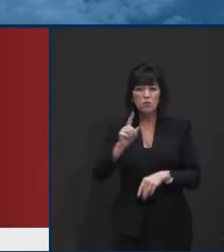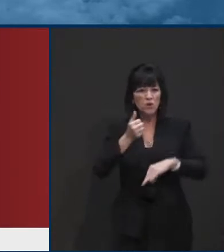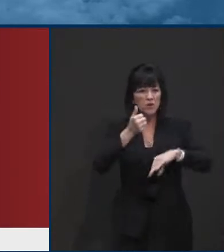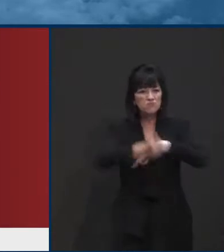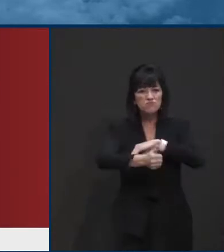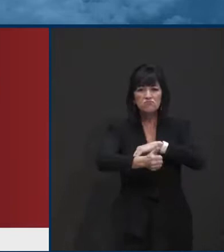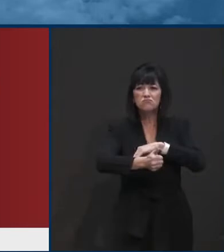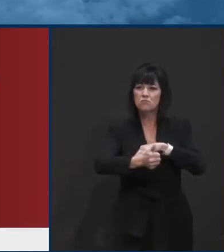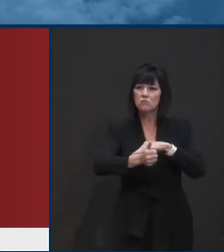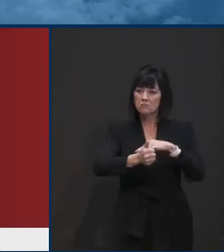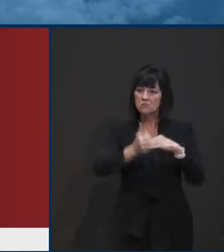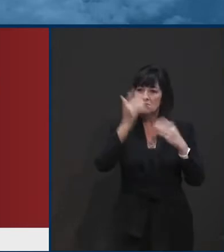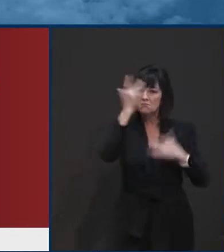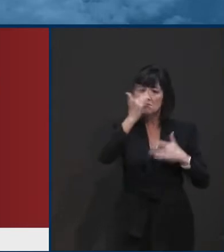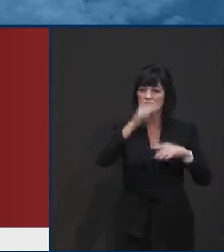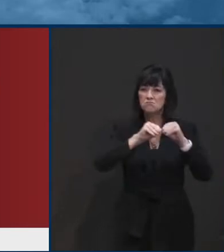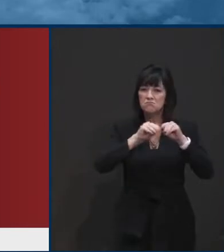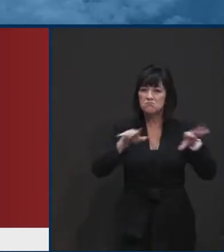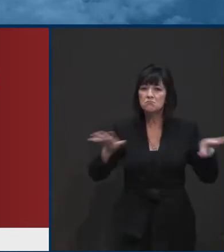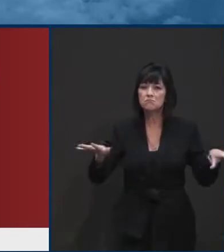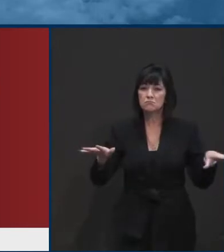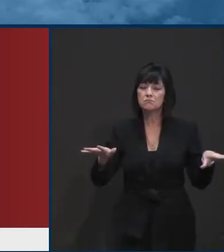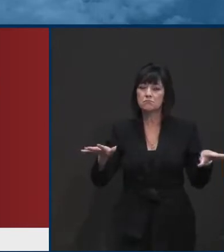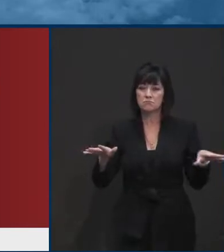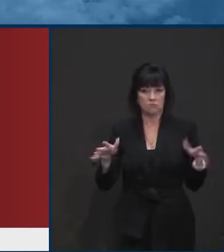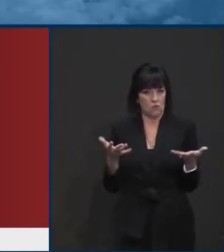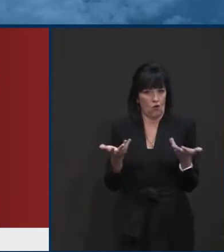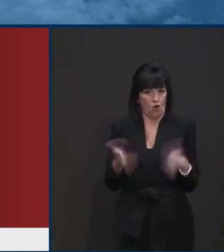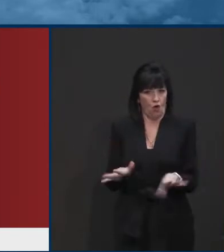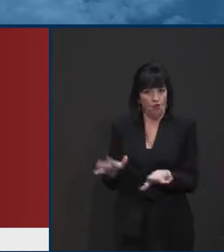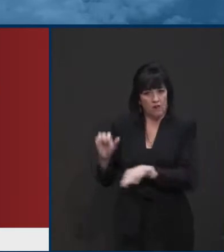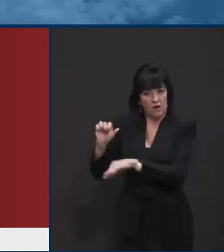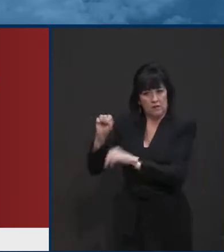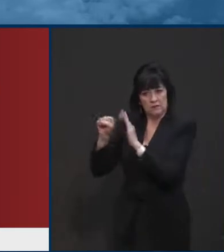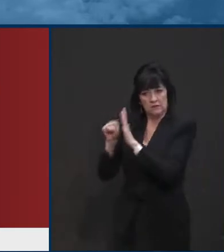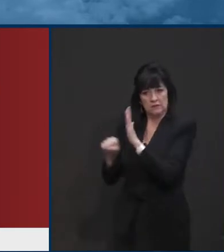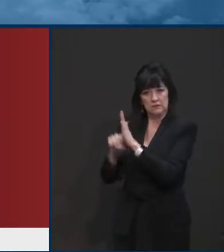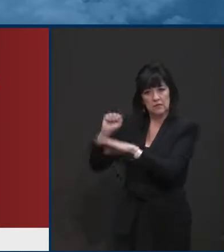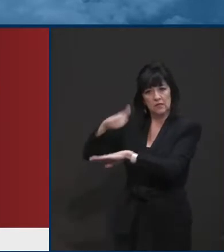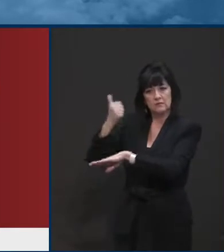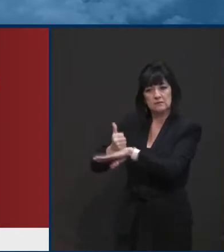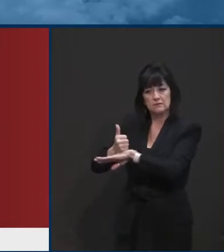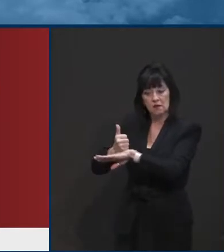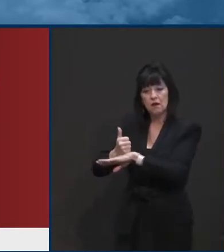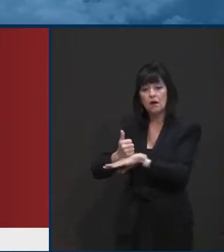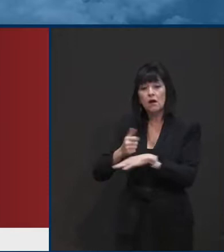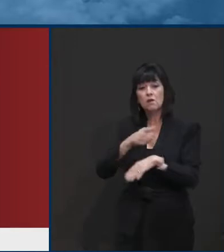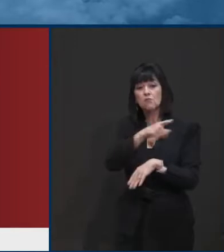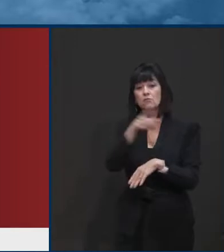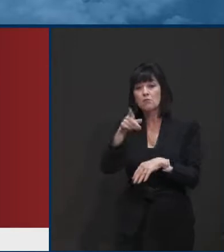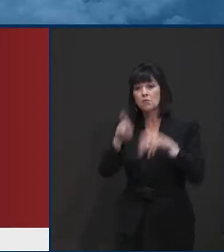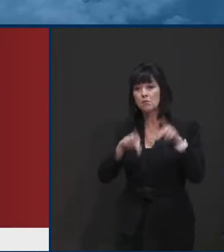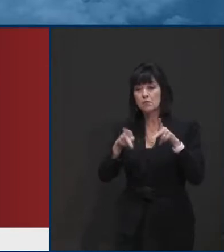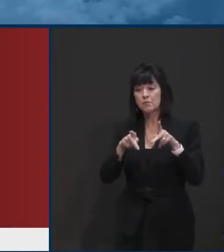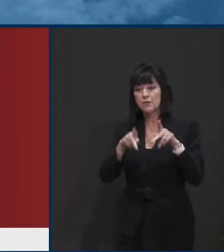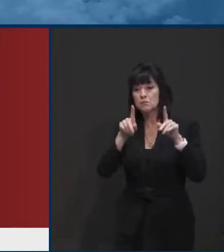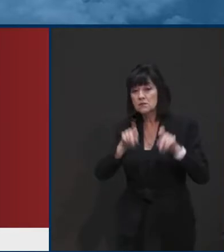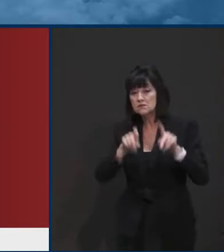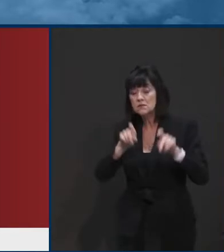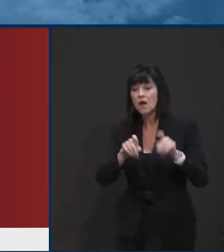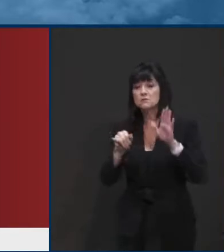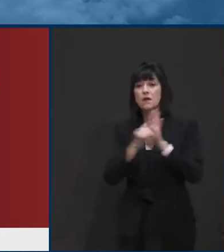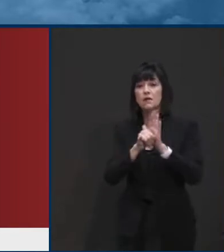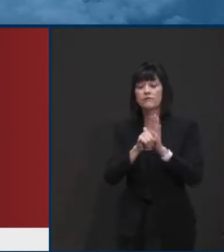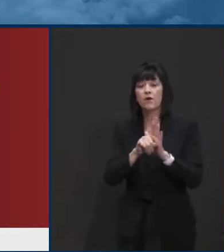that we have had for some time now. States have learned a lot over the last nine months in terms of